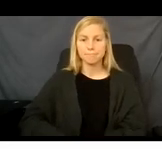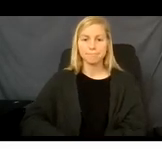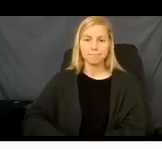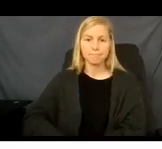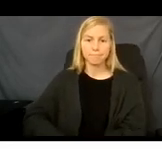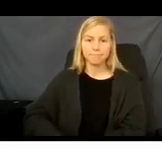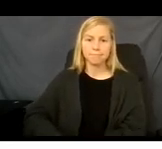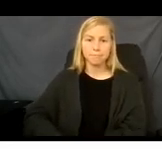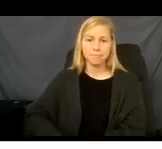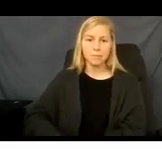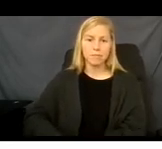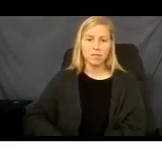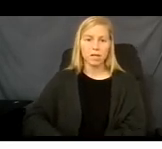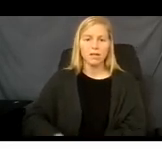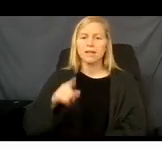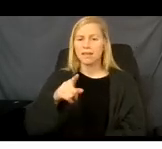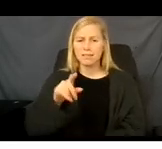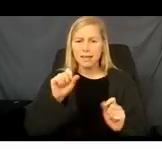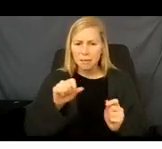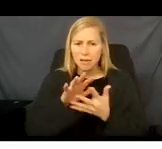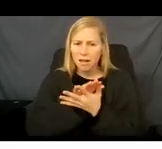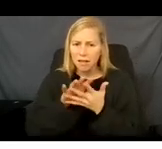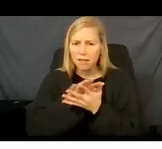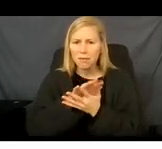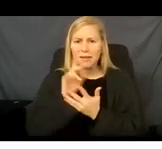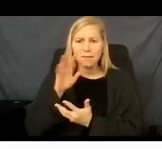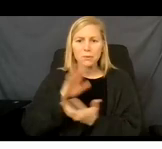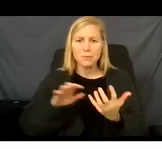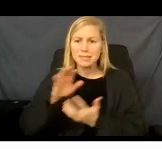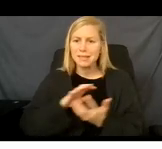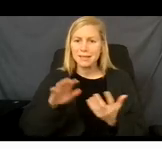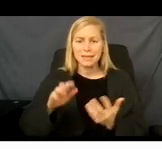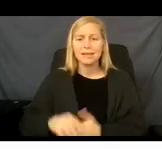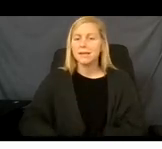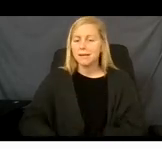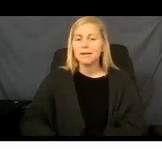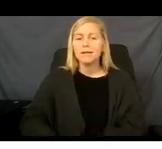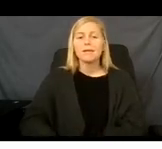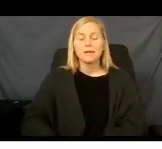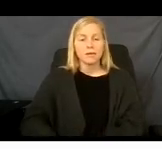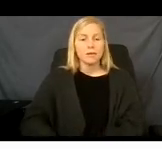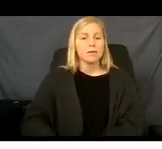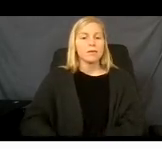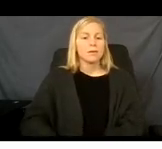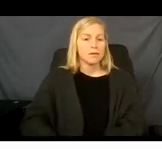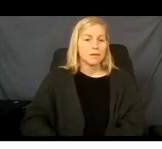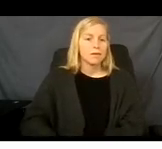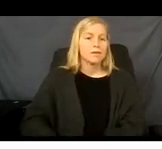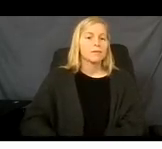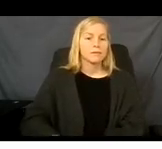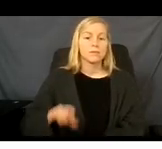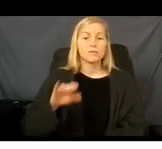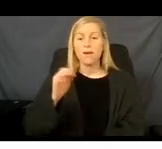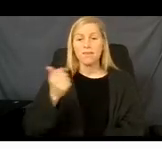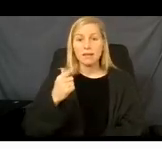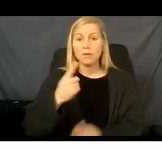This can be a bit confusing to a lot of people so I'm looking forward to answering any of the questions you